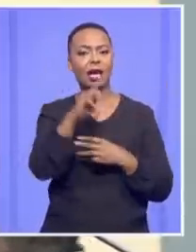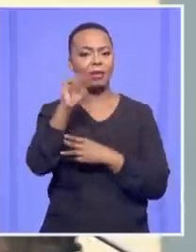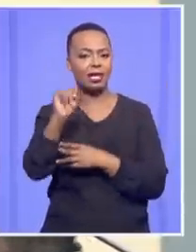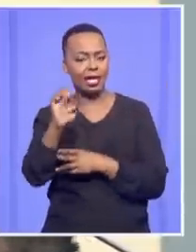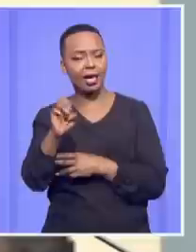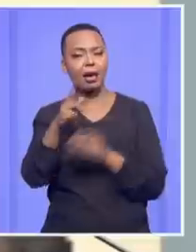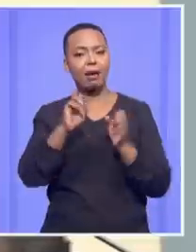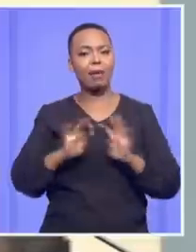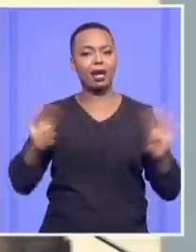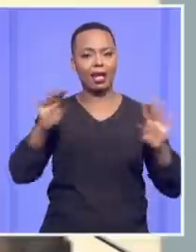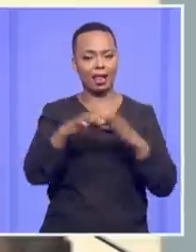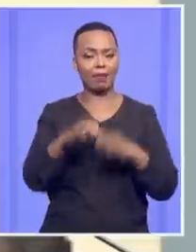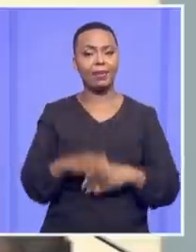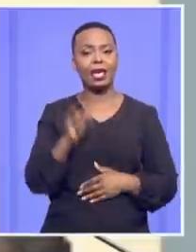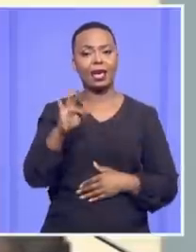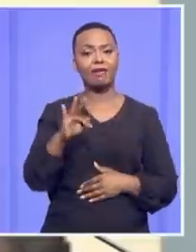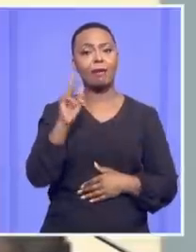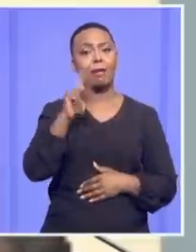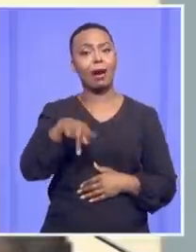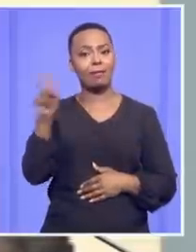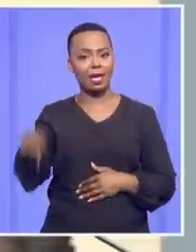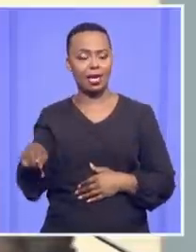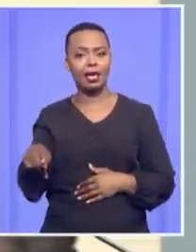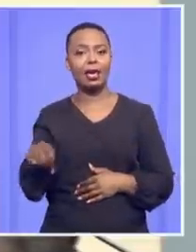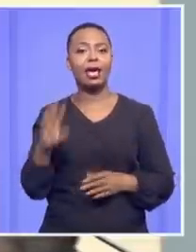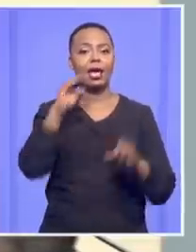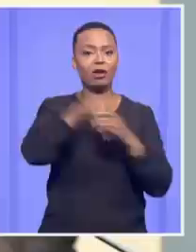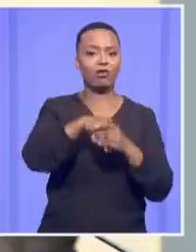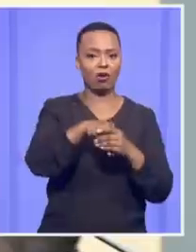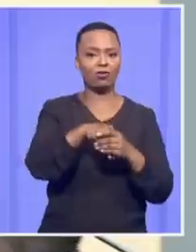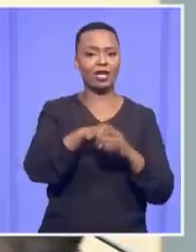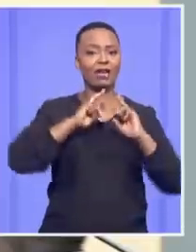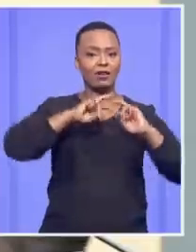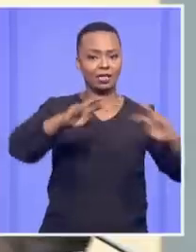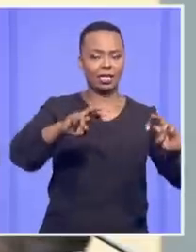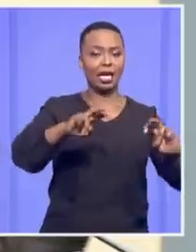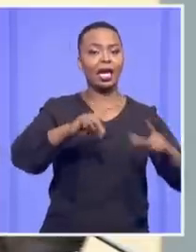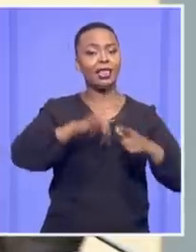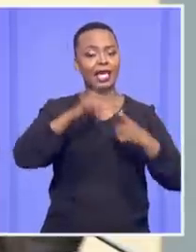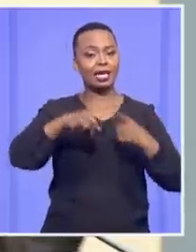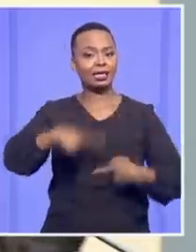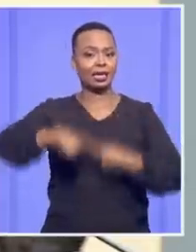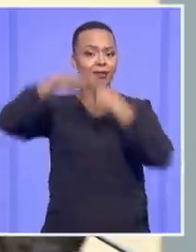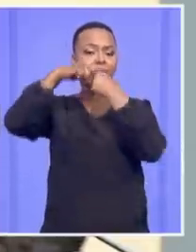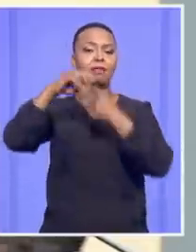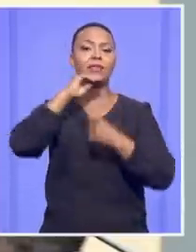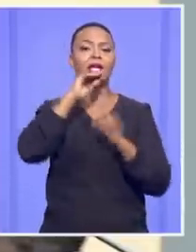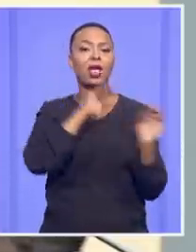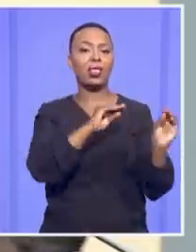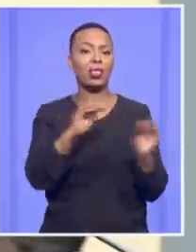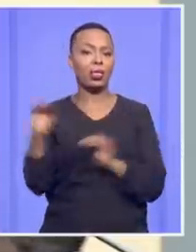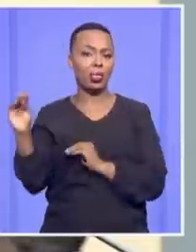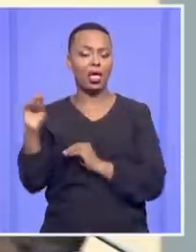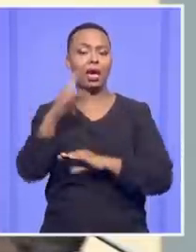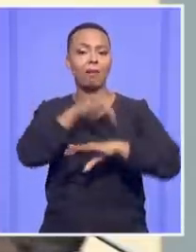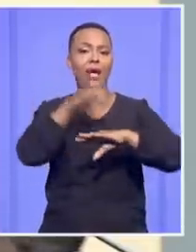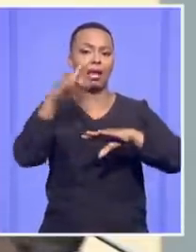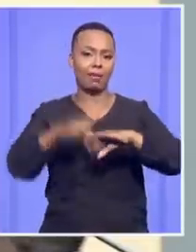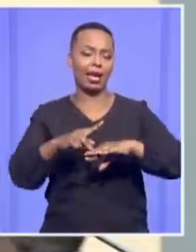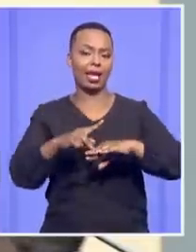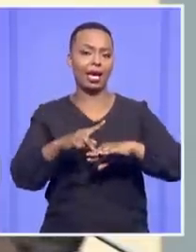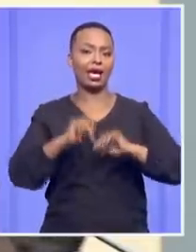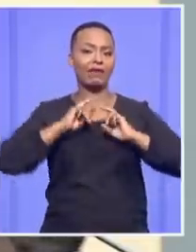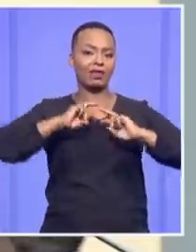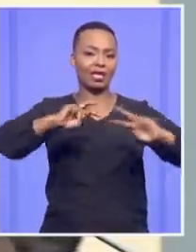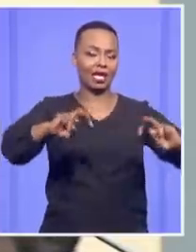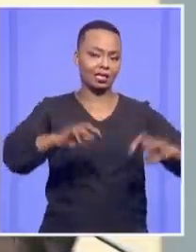If the Public Protector starts getting back involved in the investigation and is then suspended, it will just delay the Pala Pala investigation. It cannot